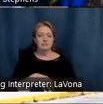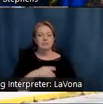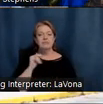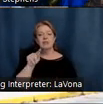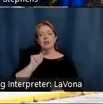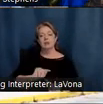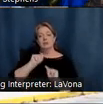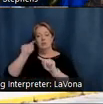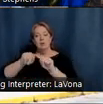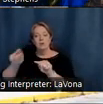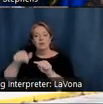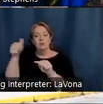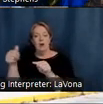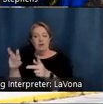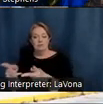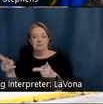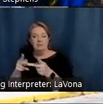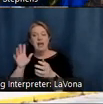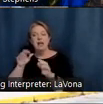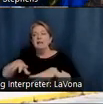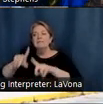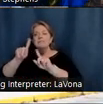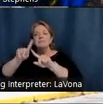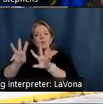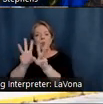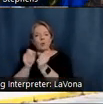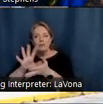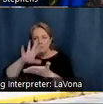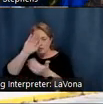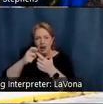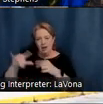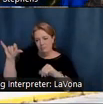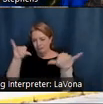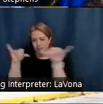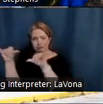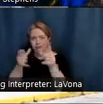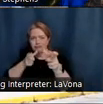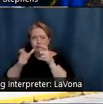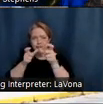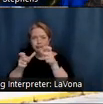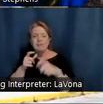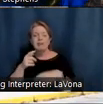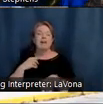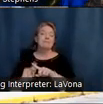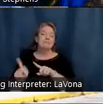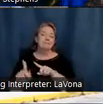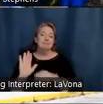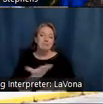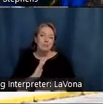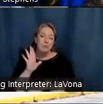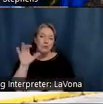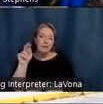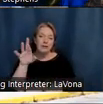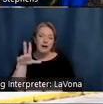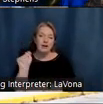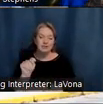campus and attend a mixology workshop, take in a concert in their outdoor terrace, or sample innovative